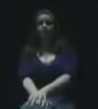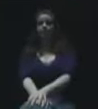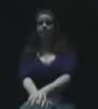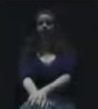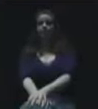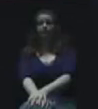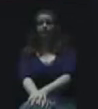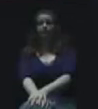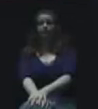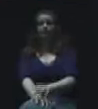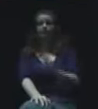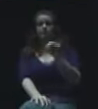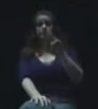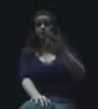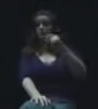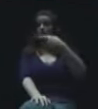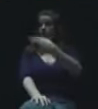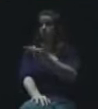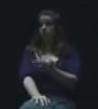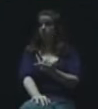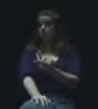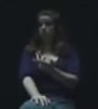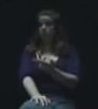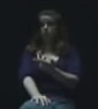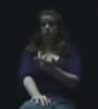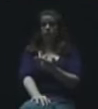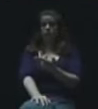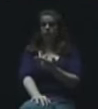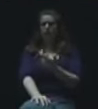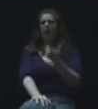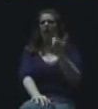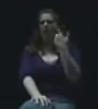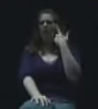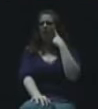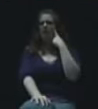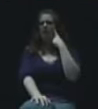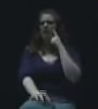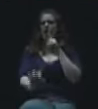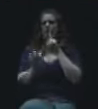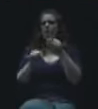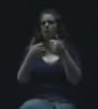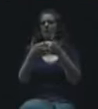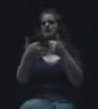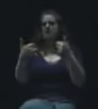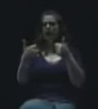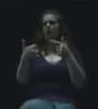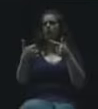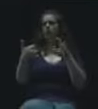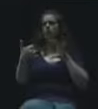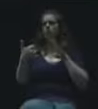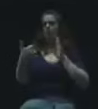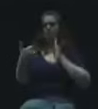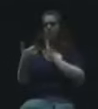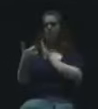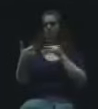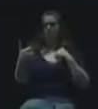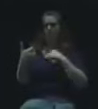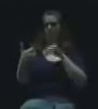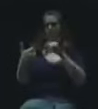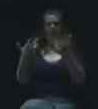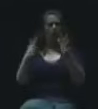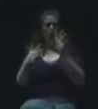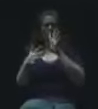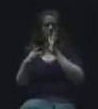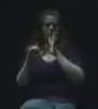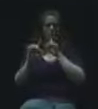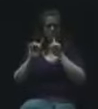Mr. Mellon? I think I will respond separately to the board members on that. I've already responded to a board